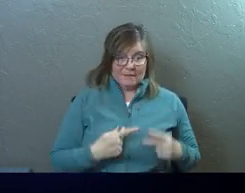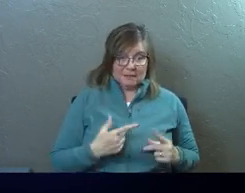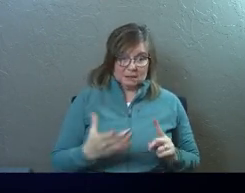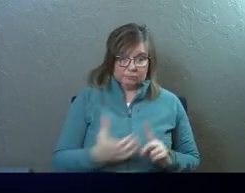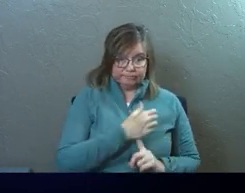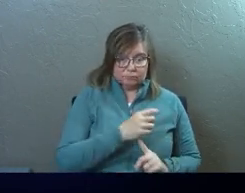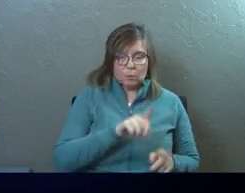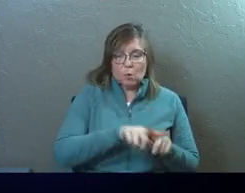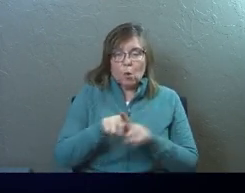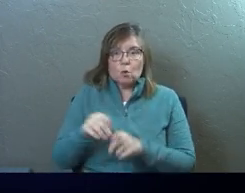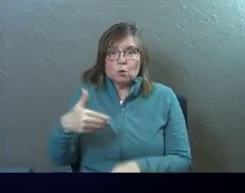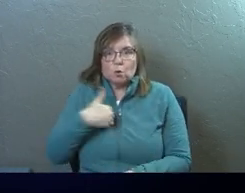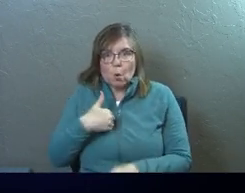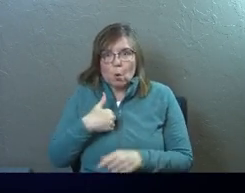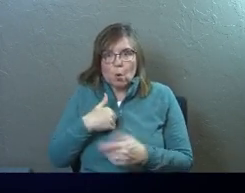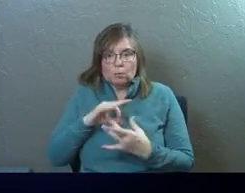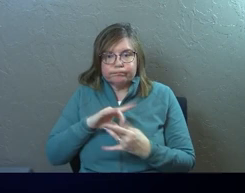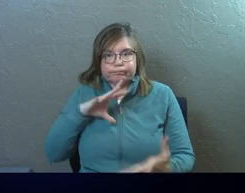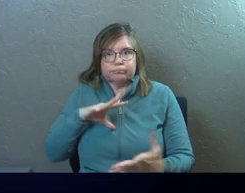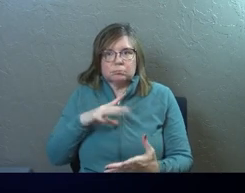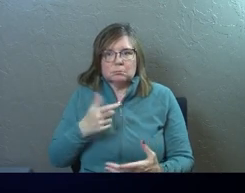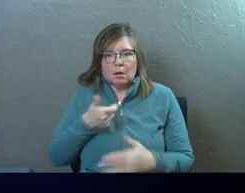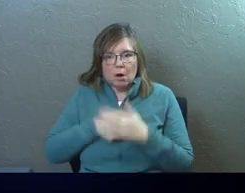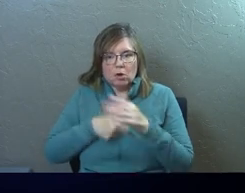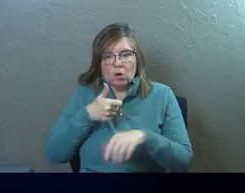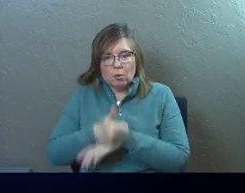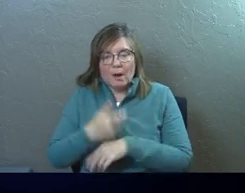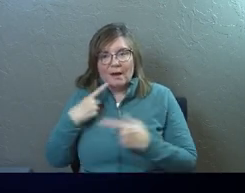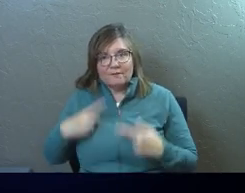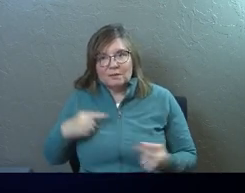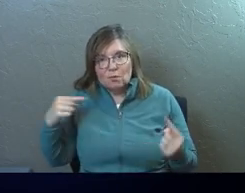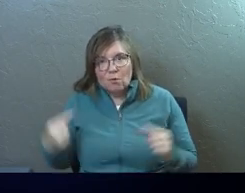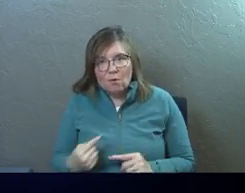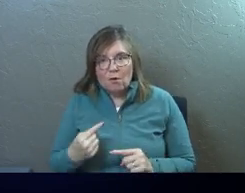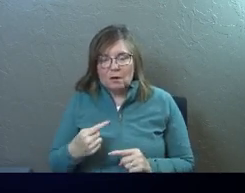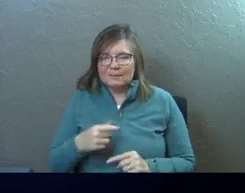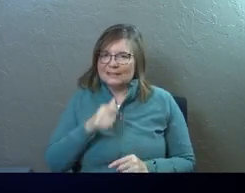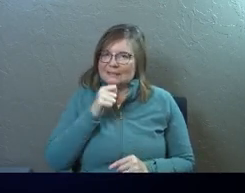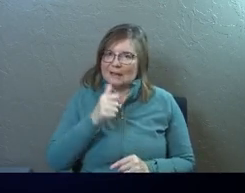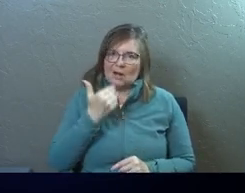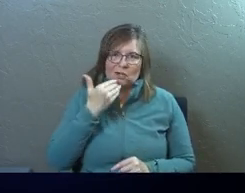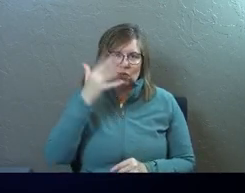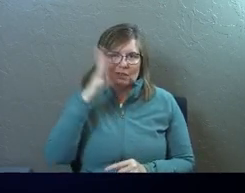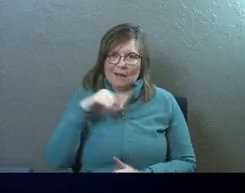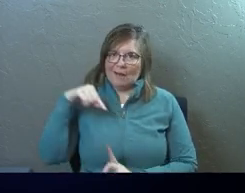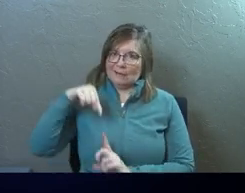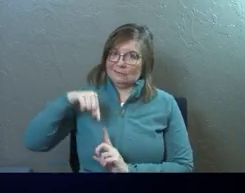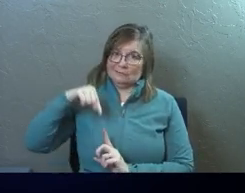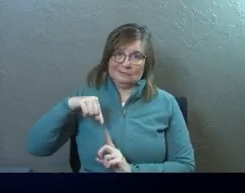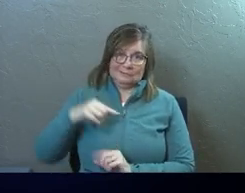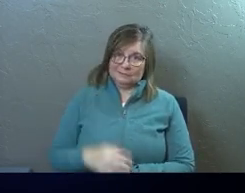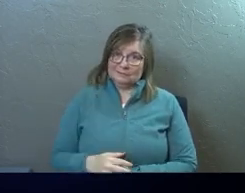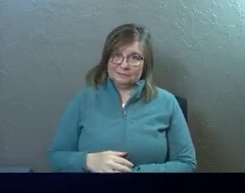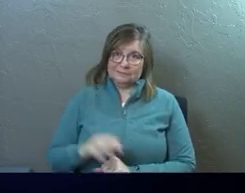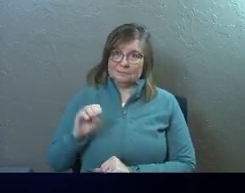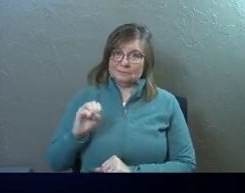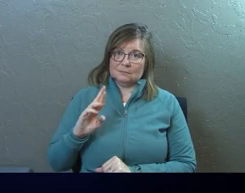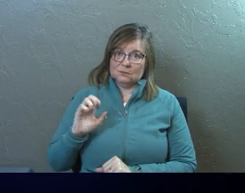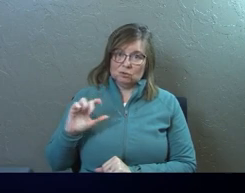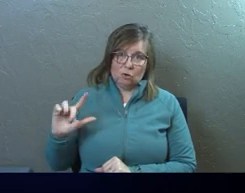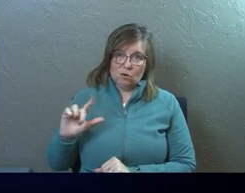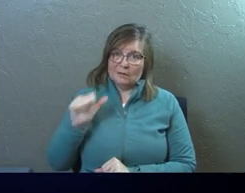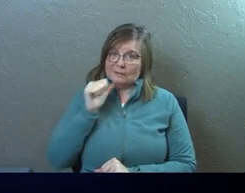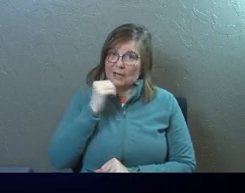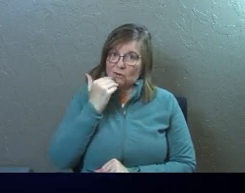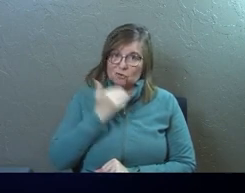them and Jesus Christ under threat of physical harm. Not a great guy. Amen. Saul, not a